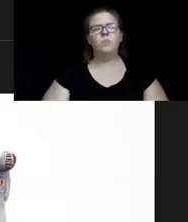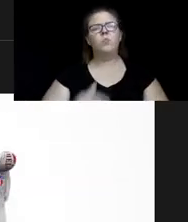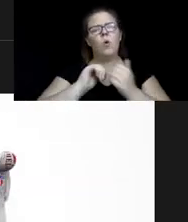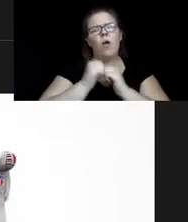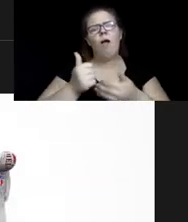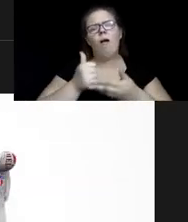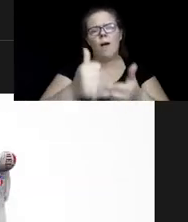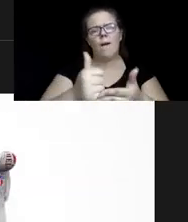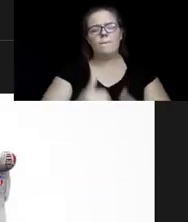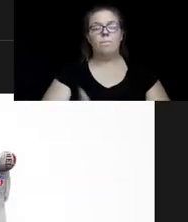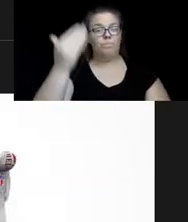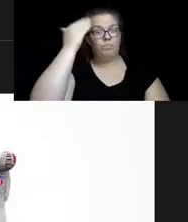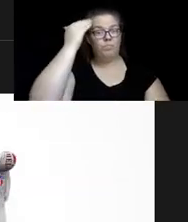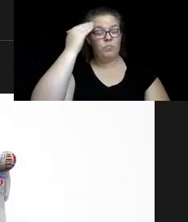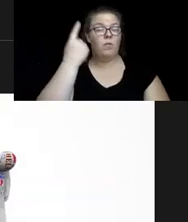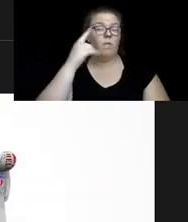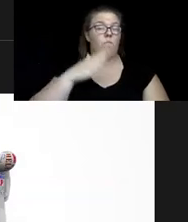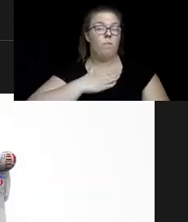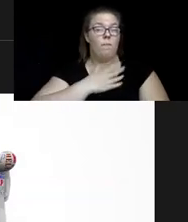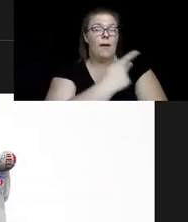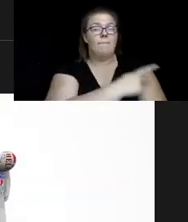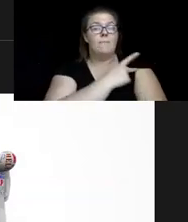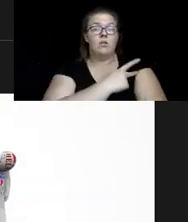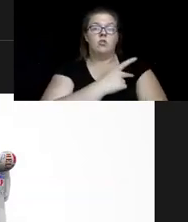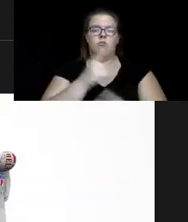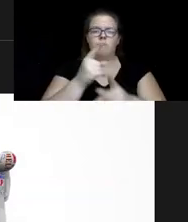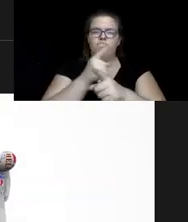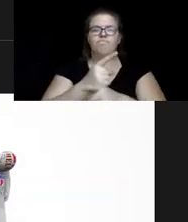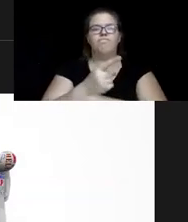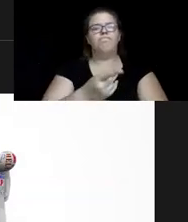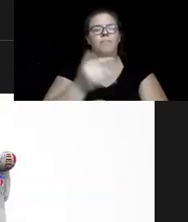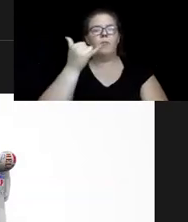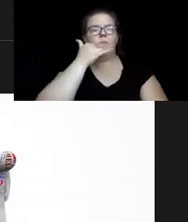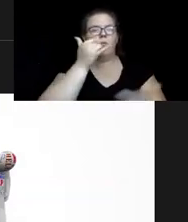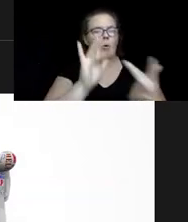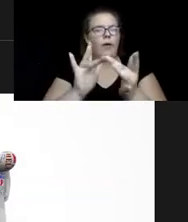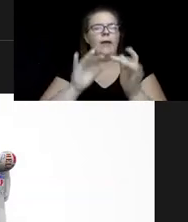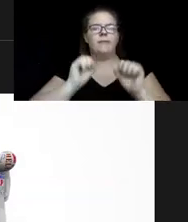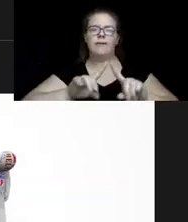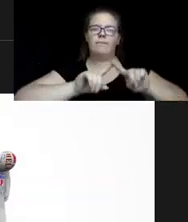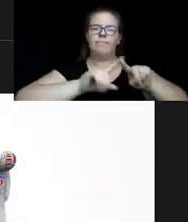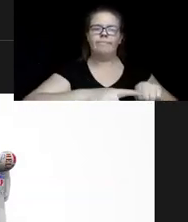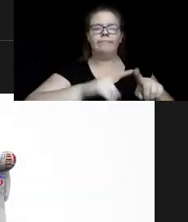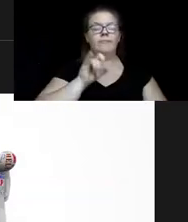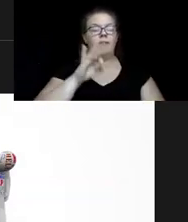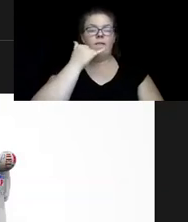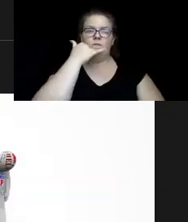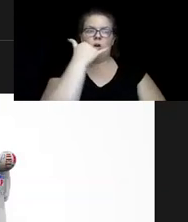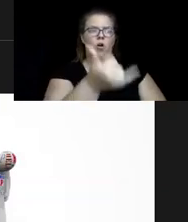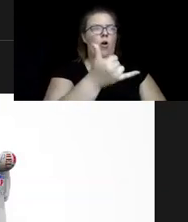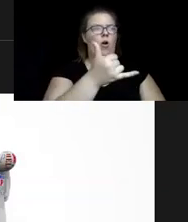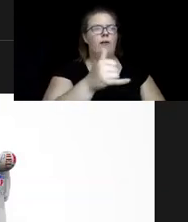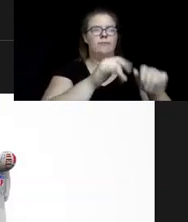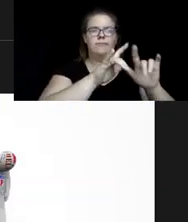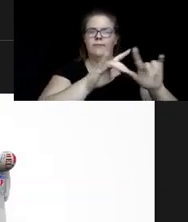I know that for my patients, regular phone contacts that they could rely on, where I called at the same time,